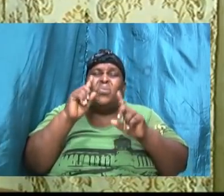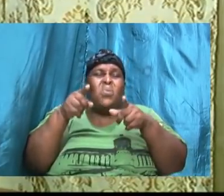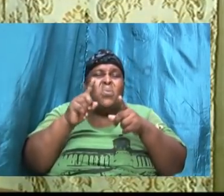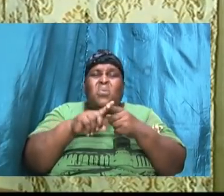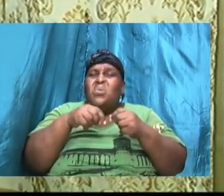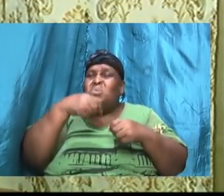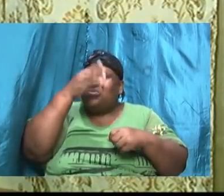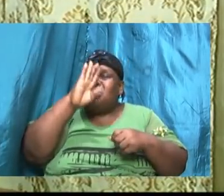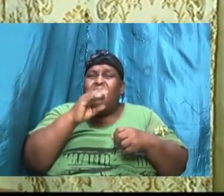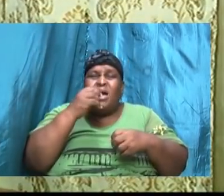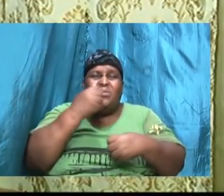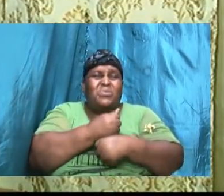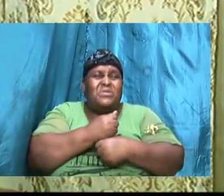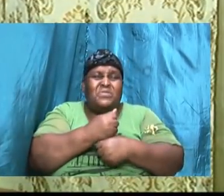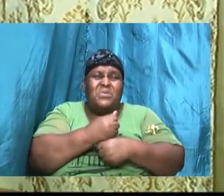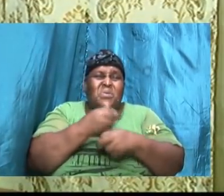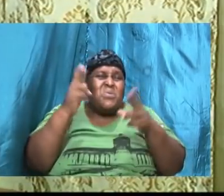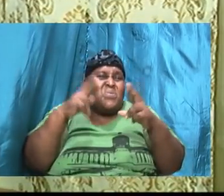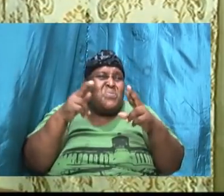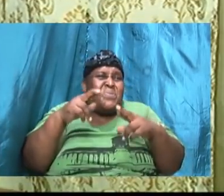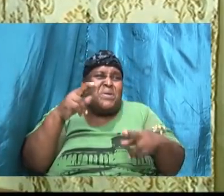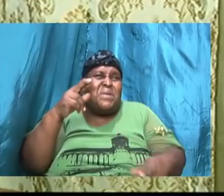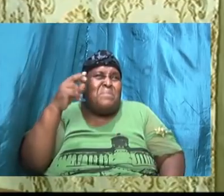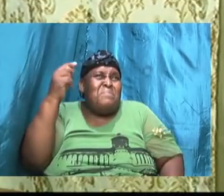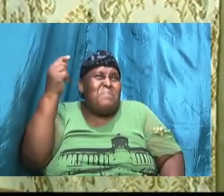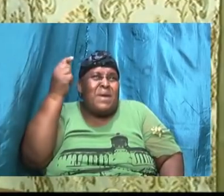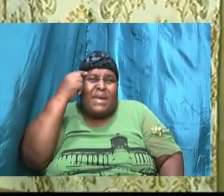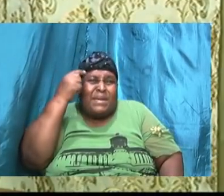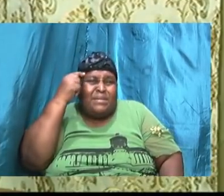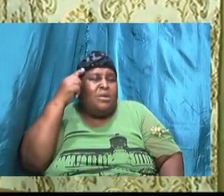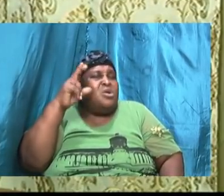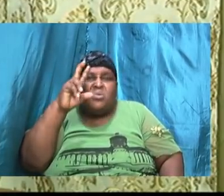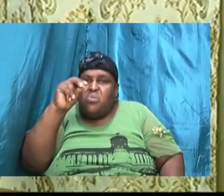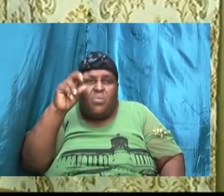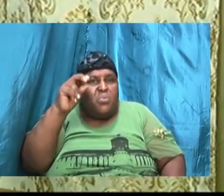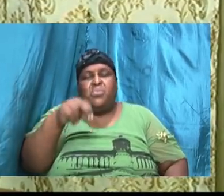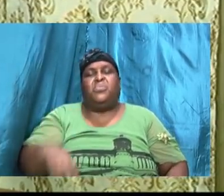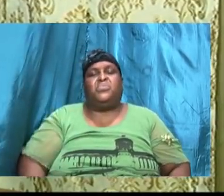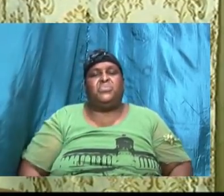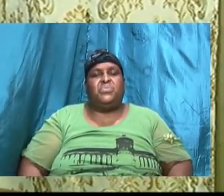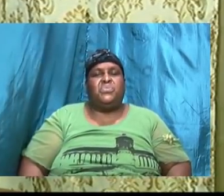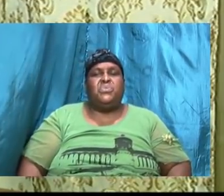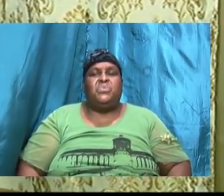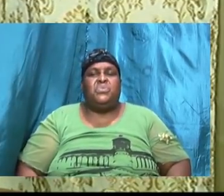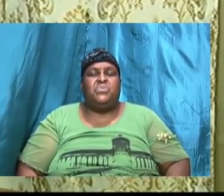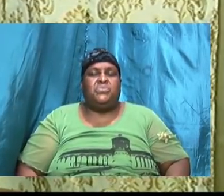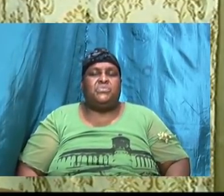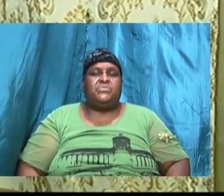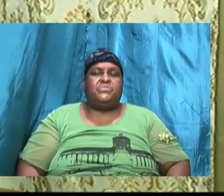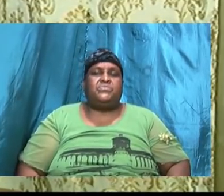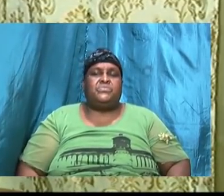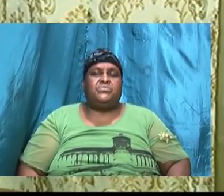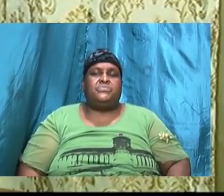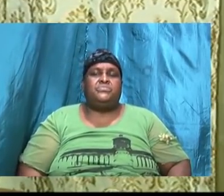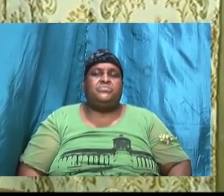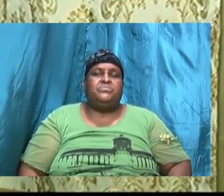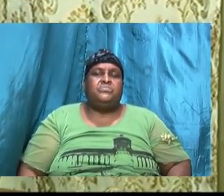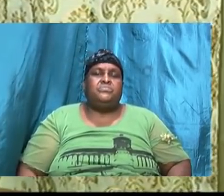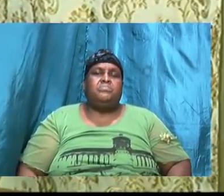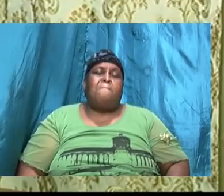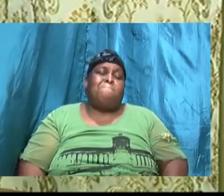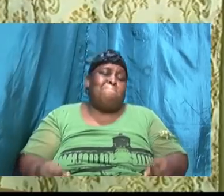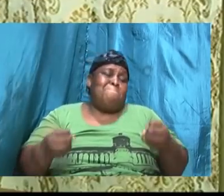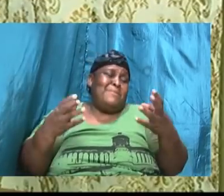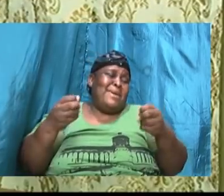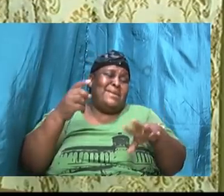how we want you to operate Lord to stamp this thing so that I might be in your will many